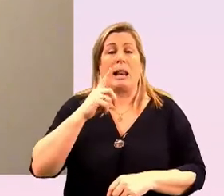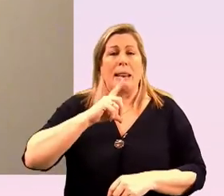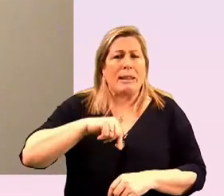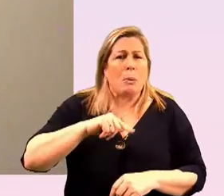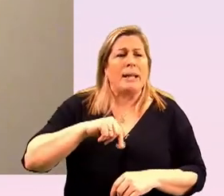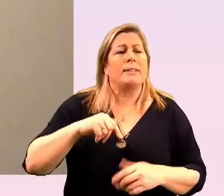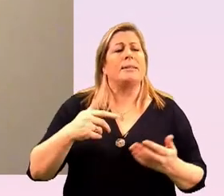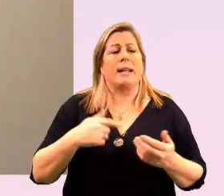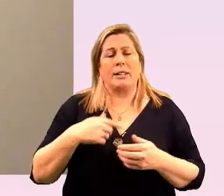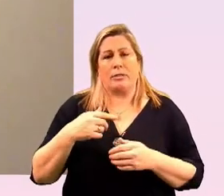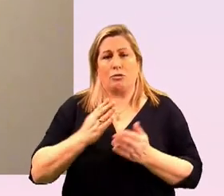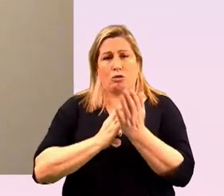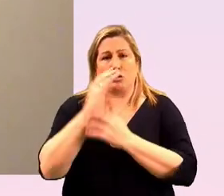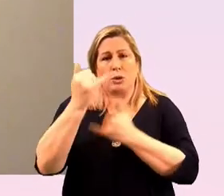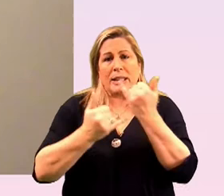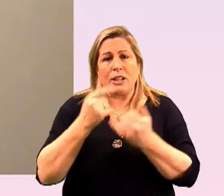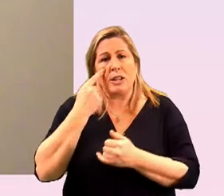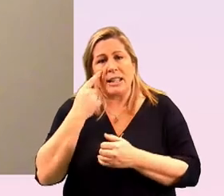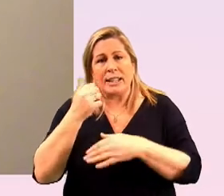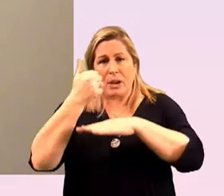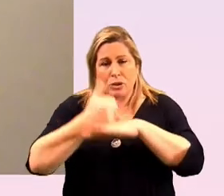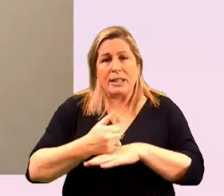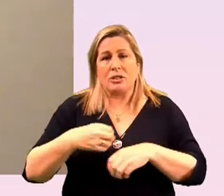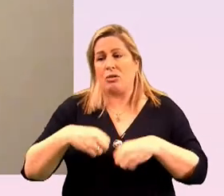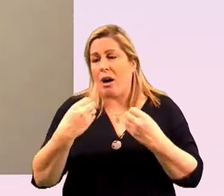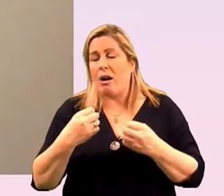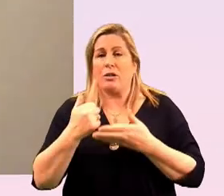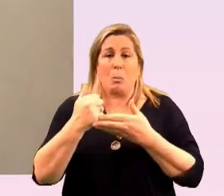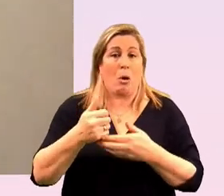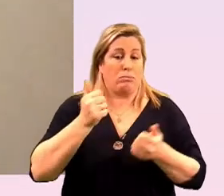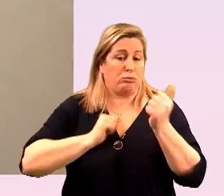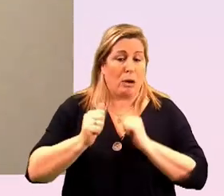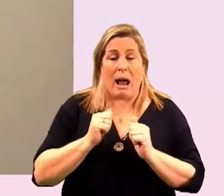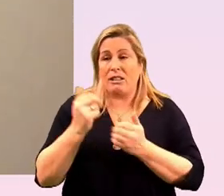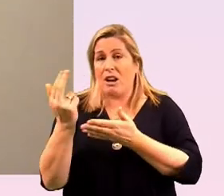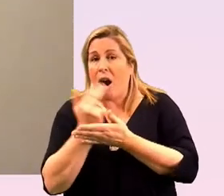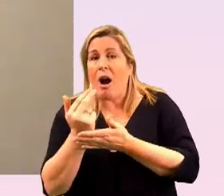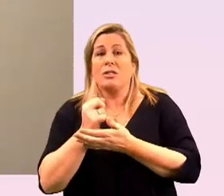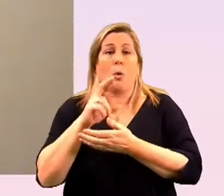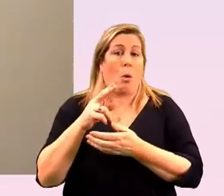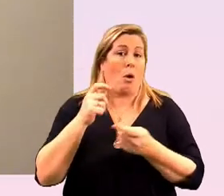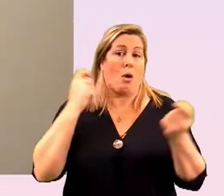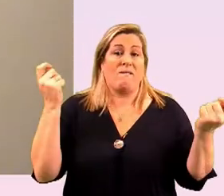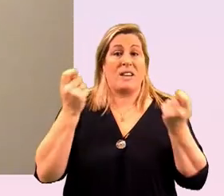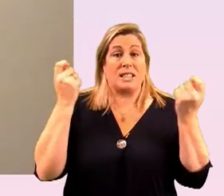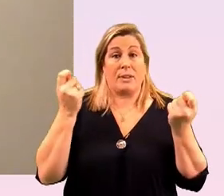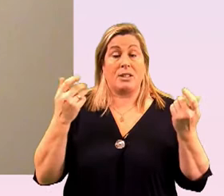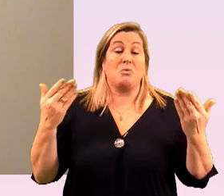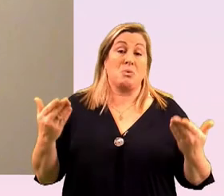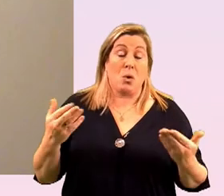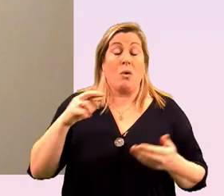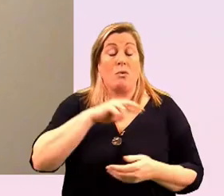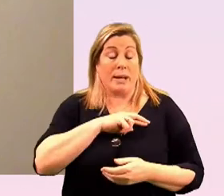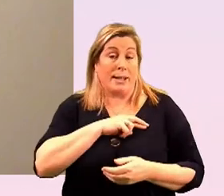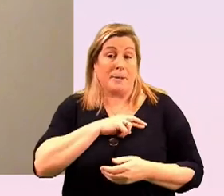the years i've watched the foundation give support to whether it's supporting pride the arts or our festivals so so really